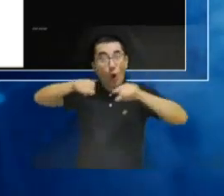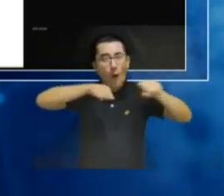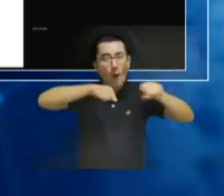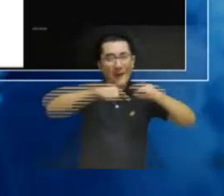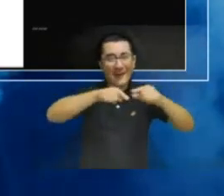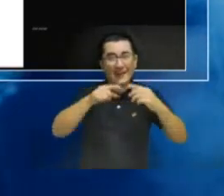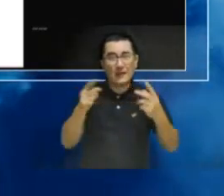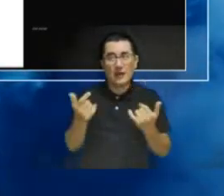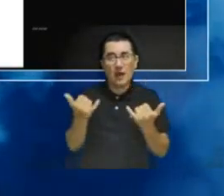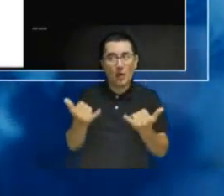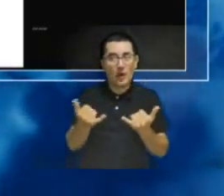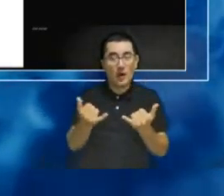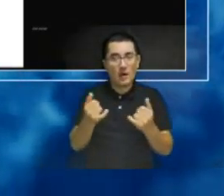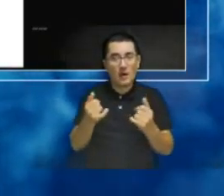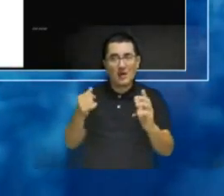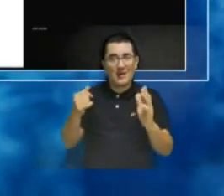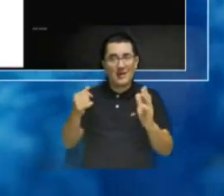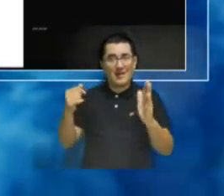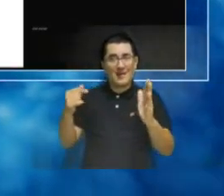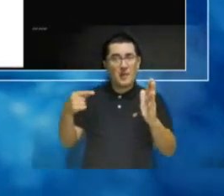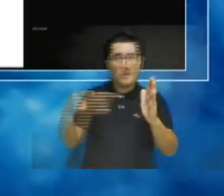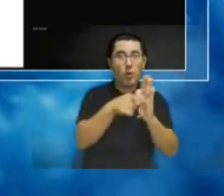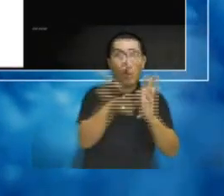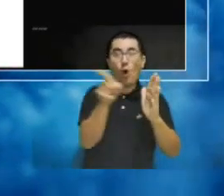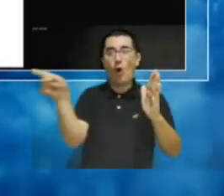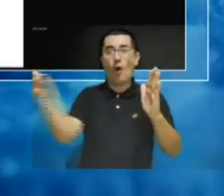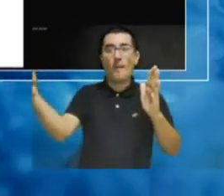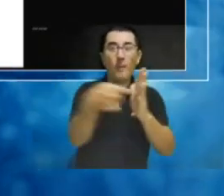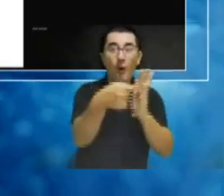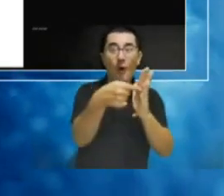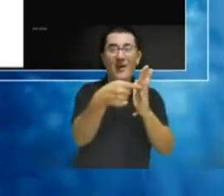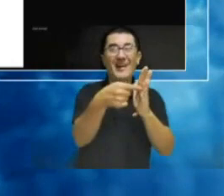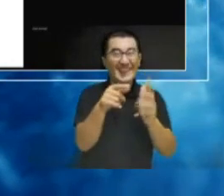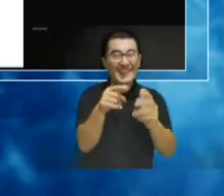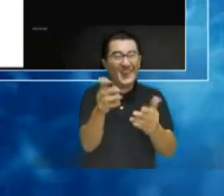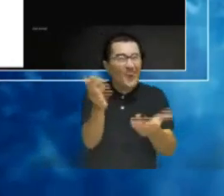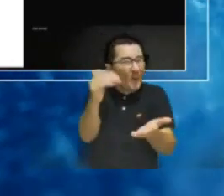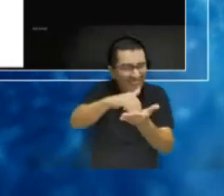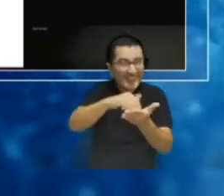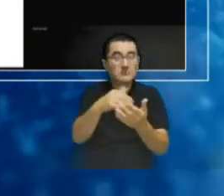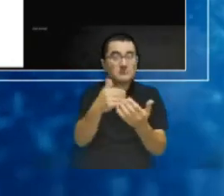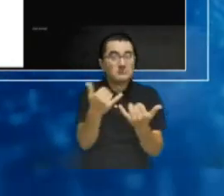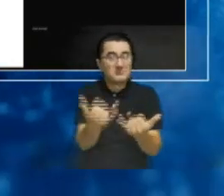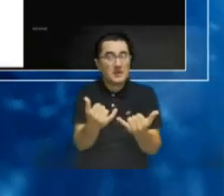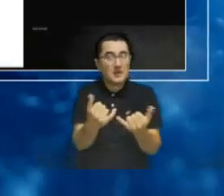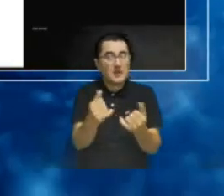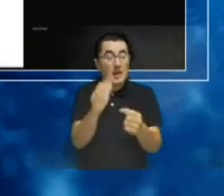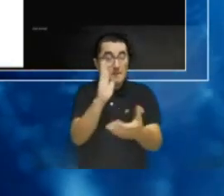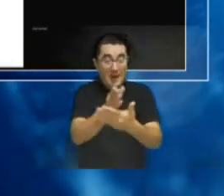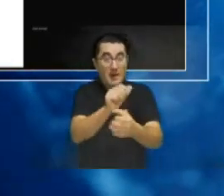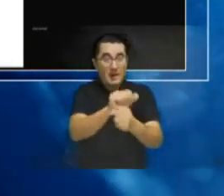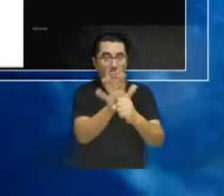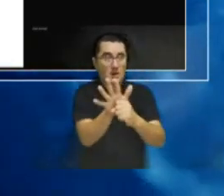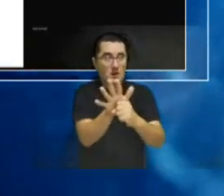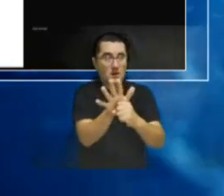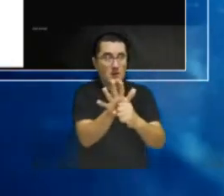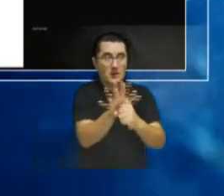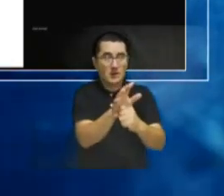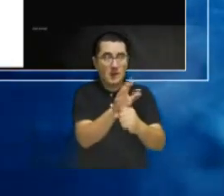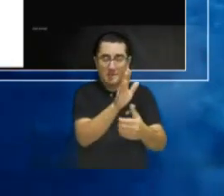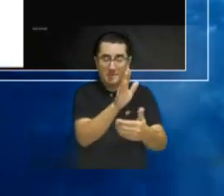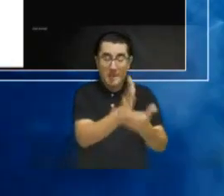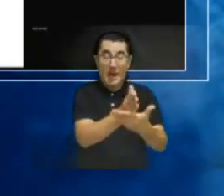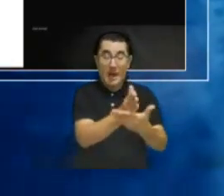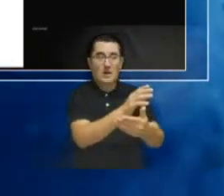advantage of that rebound effect. The pandemic is generating actually is an enormous